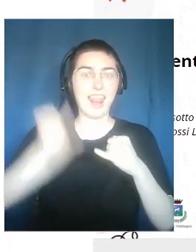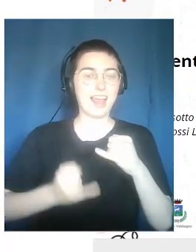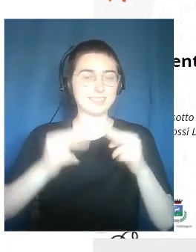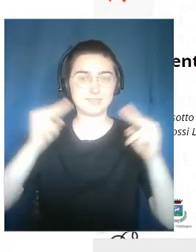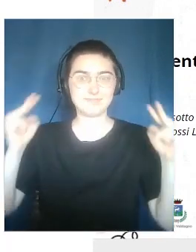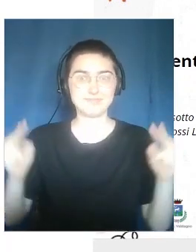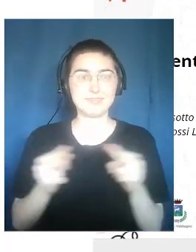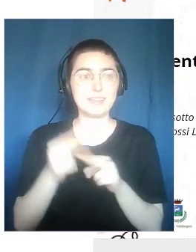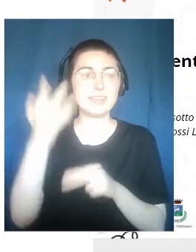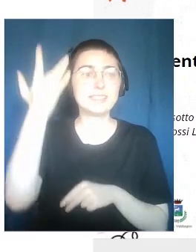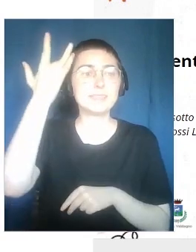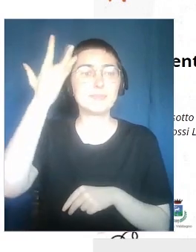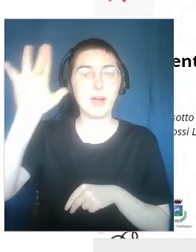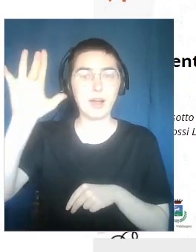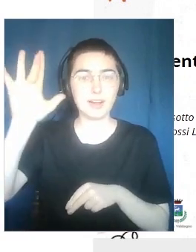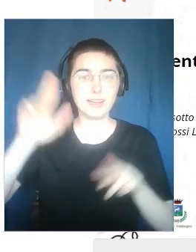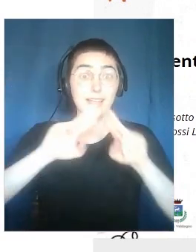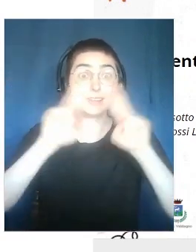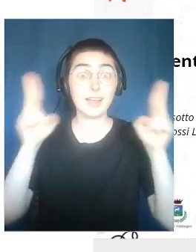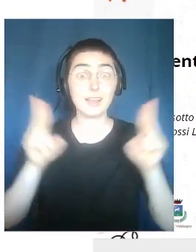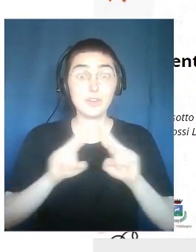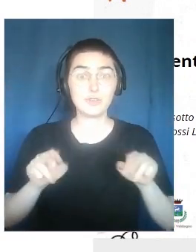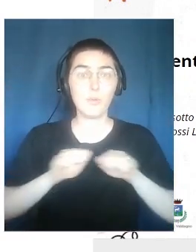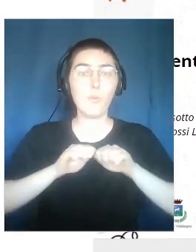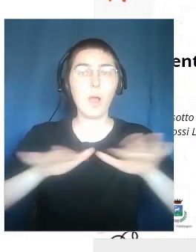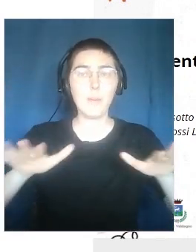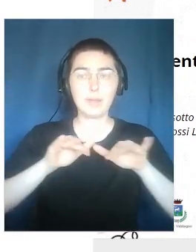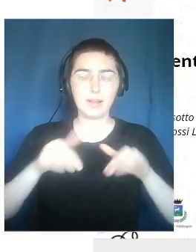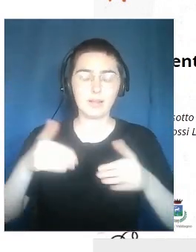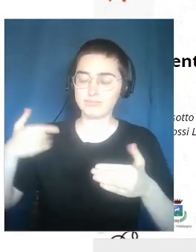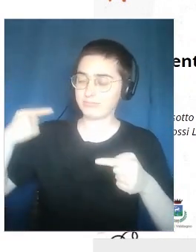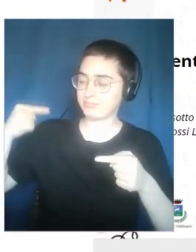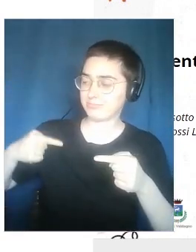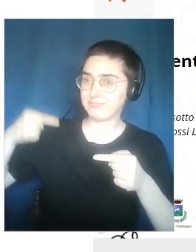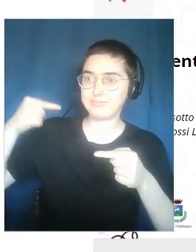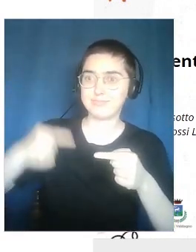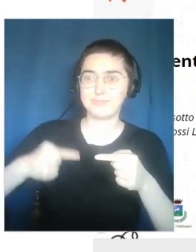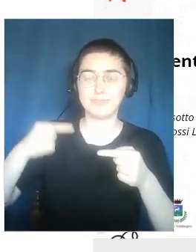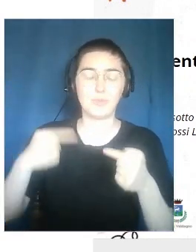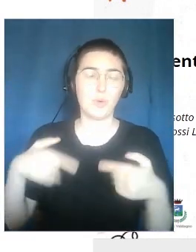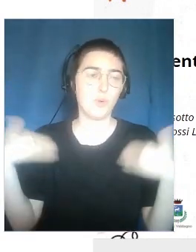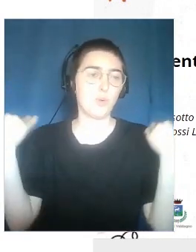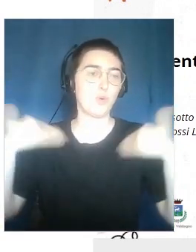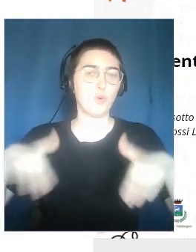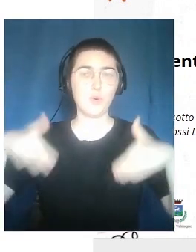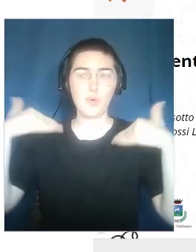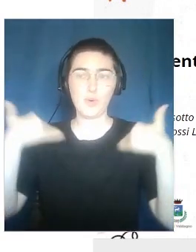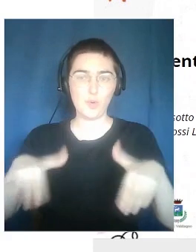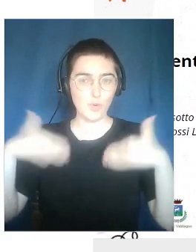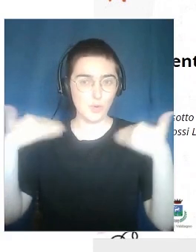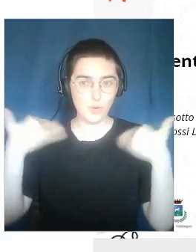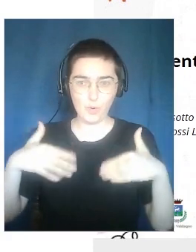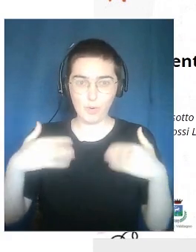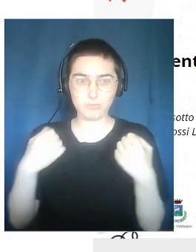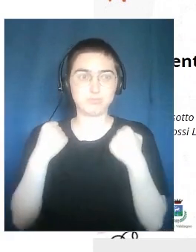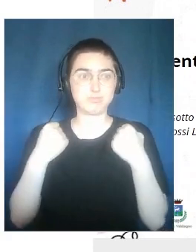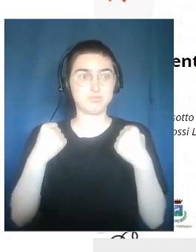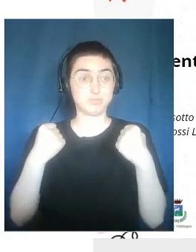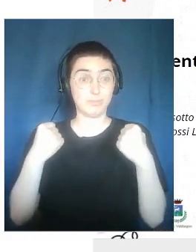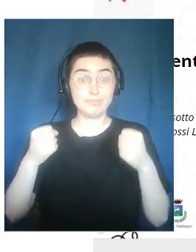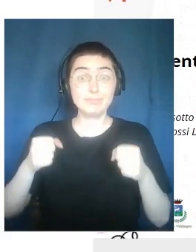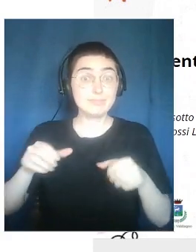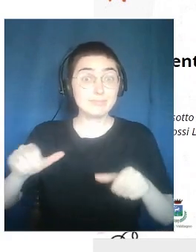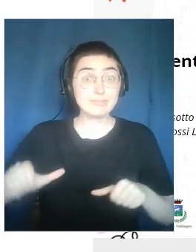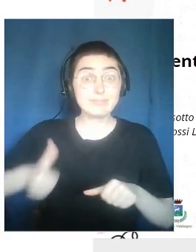Last event of Smart International webinars, it was a wonderful path, quite intense, we started talking